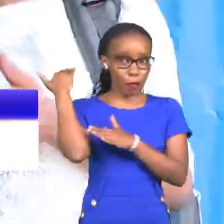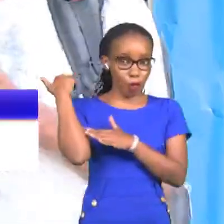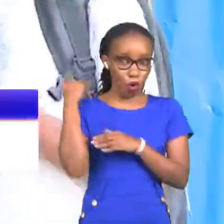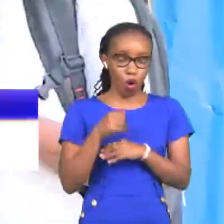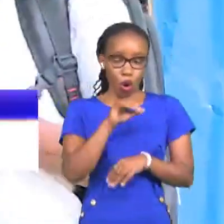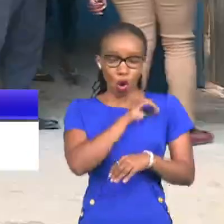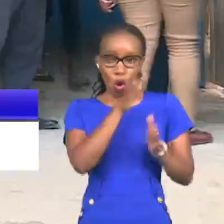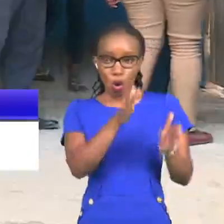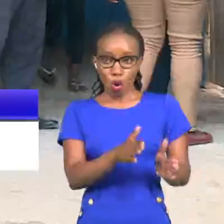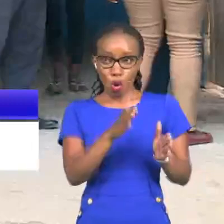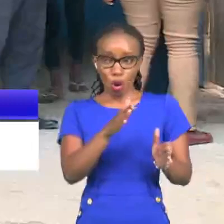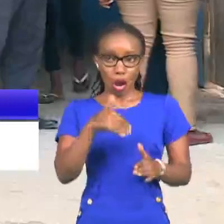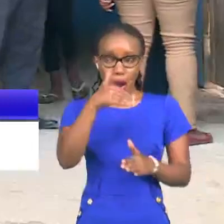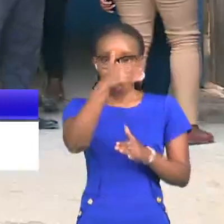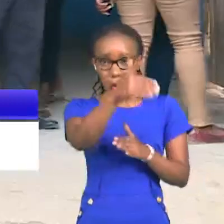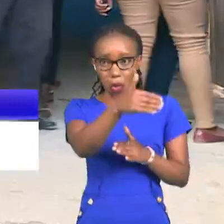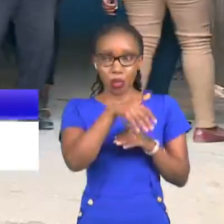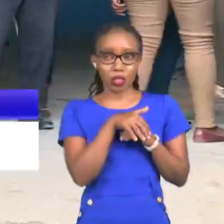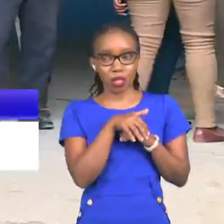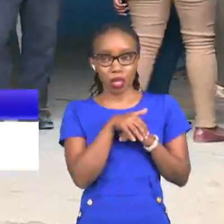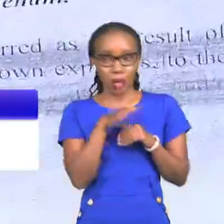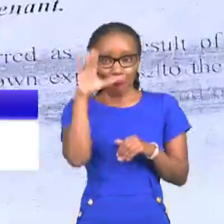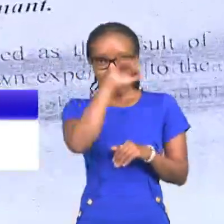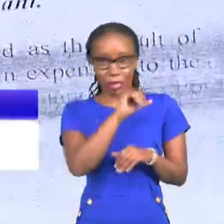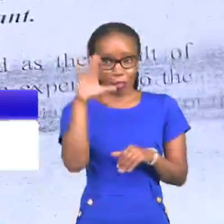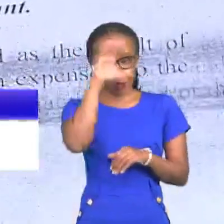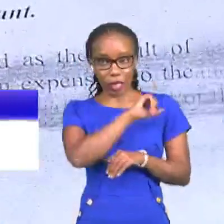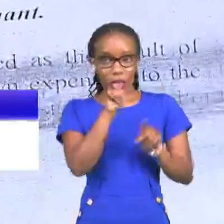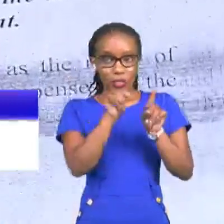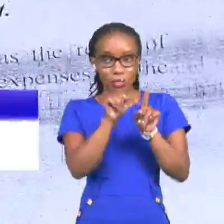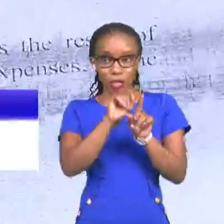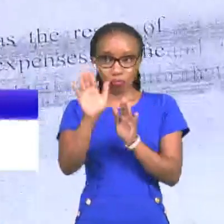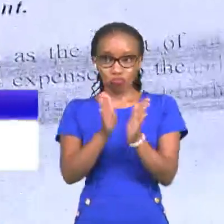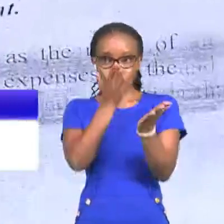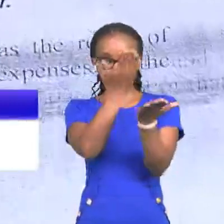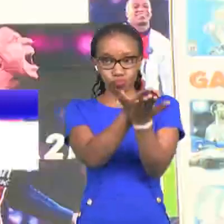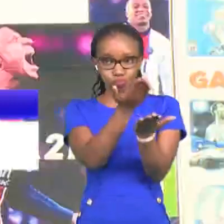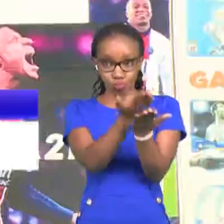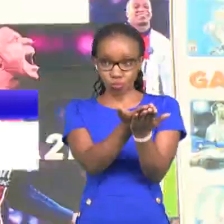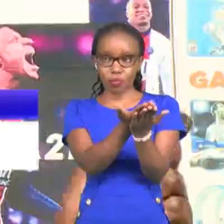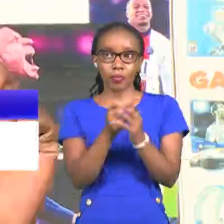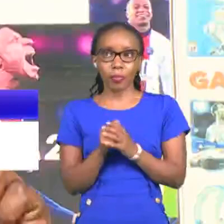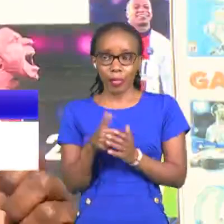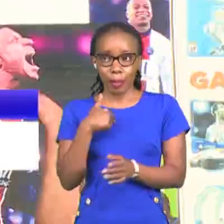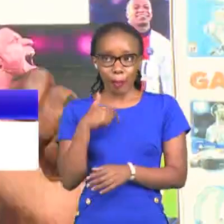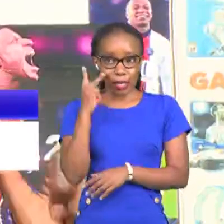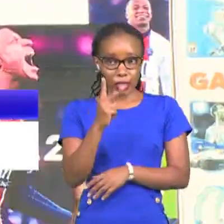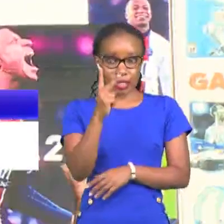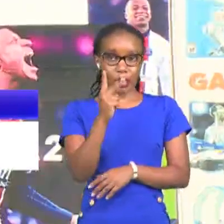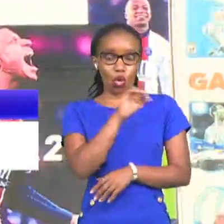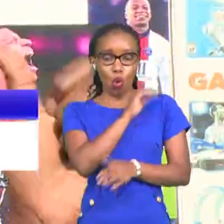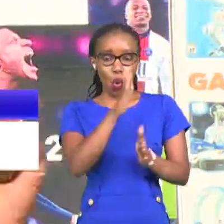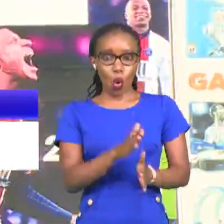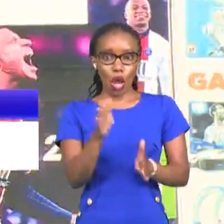always ghost upon the notice by the tenants submitting document to terminate the stay document landlord nilimona last week on